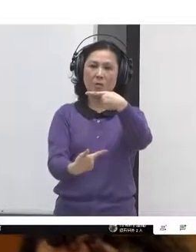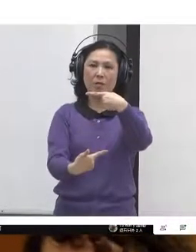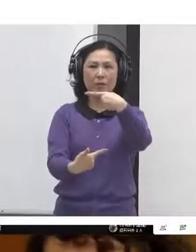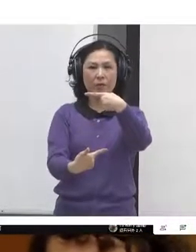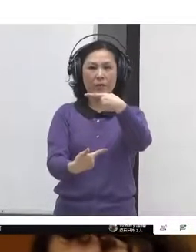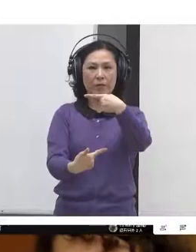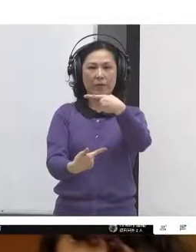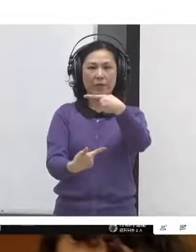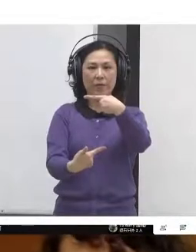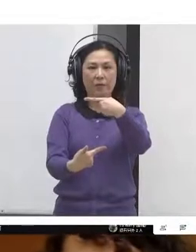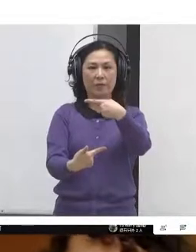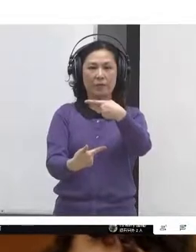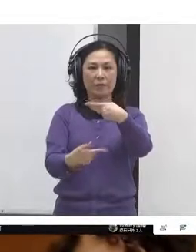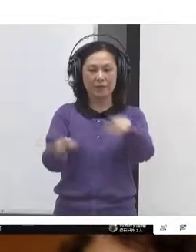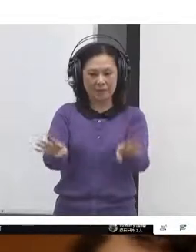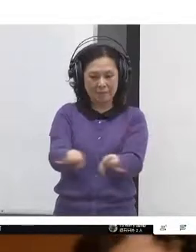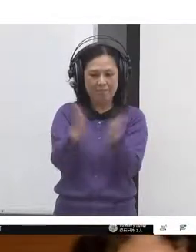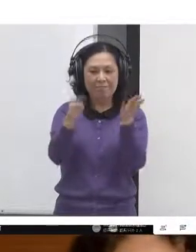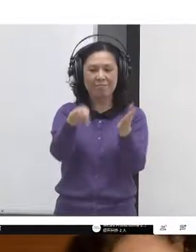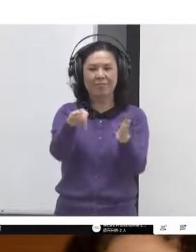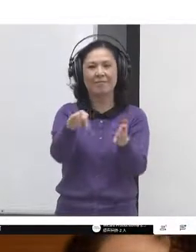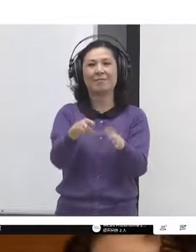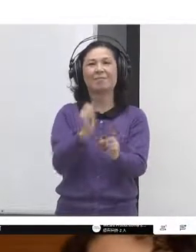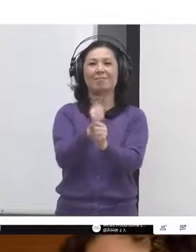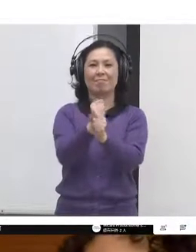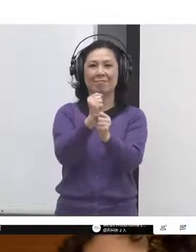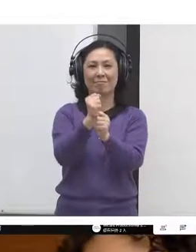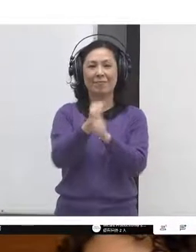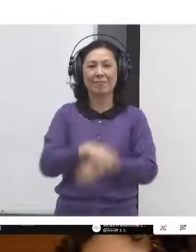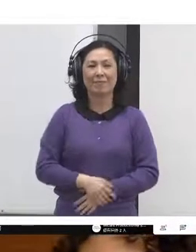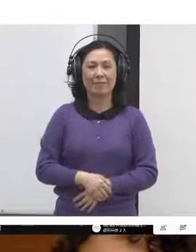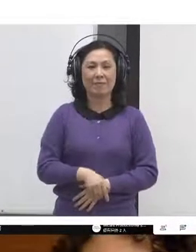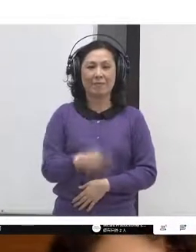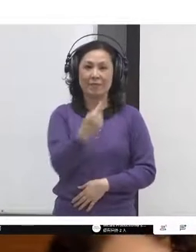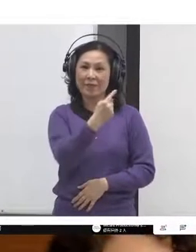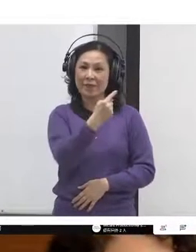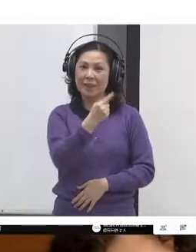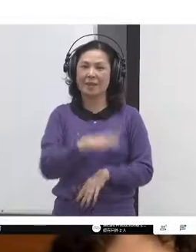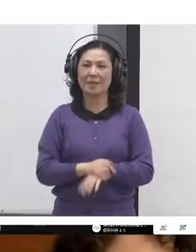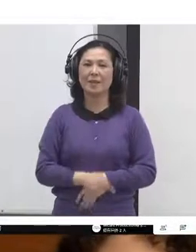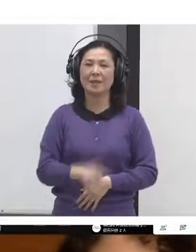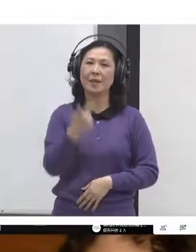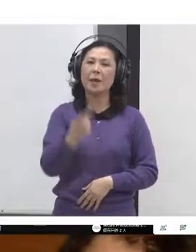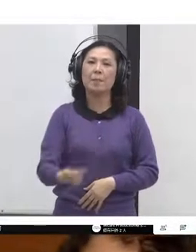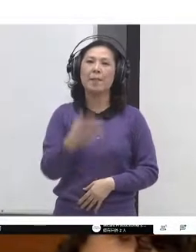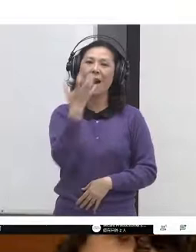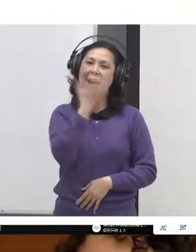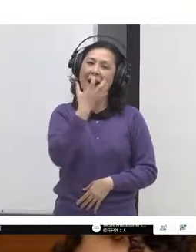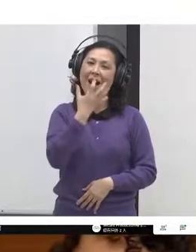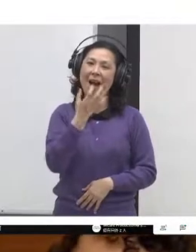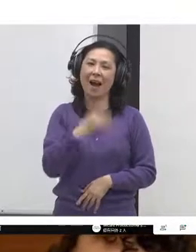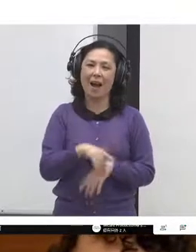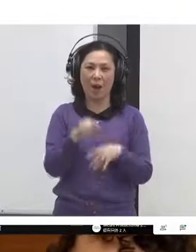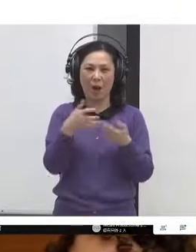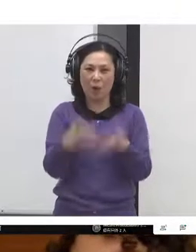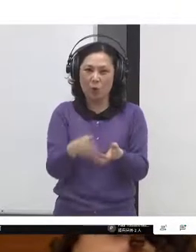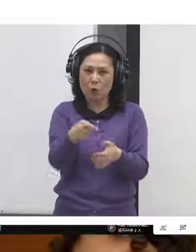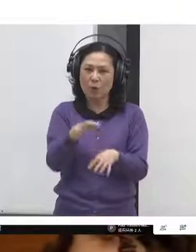eller Plaza in Manhattan, a very famous place in New York City. And just